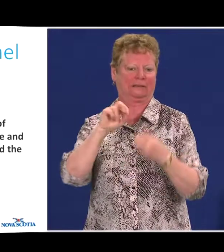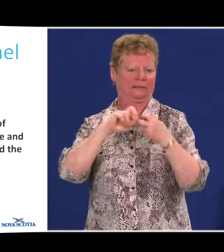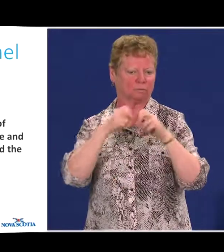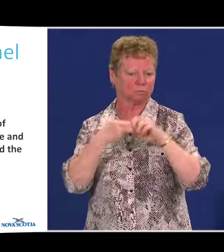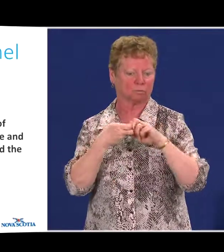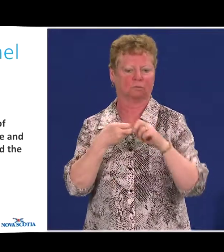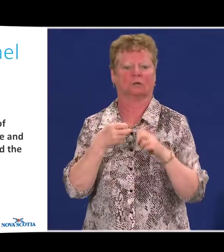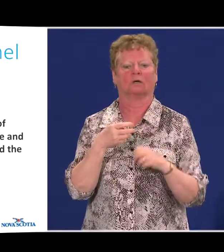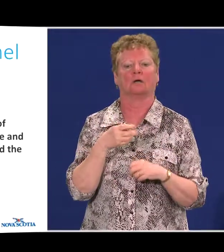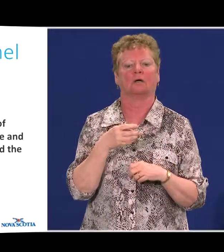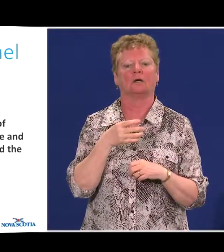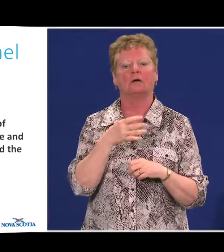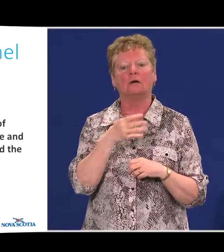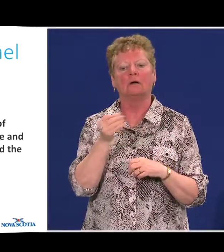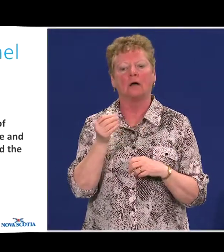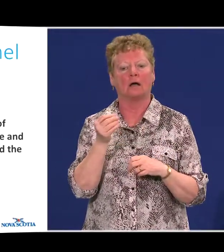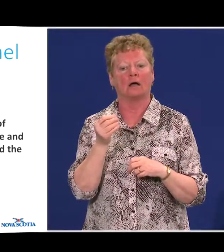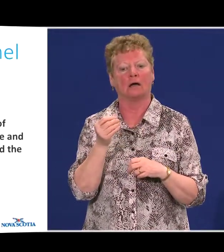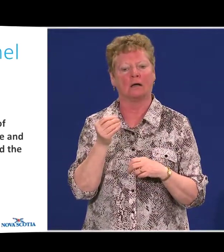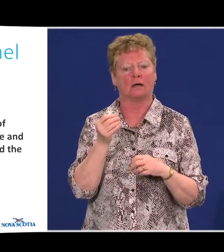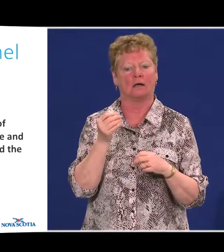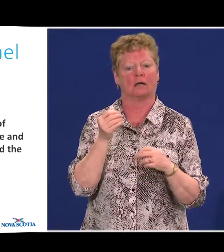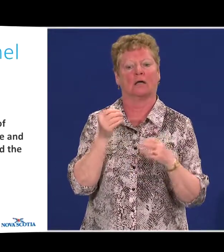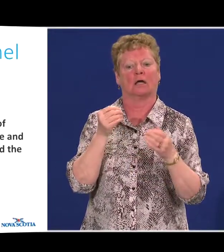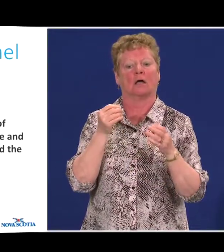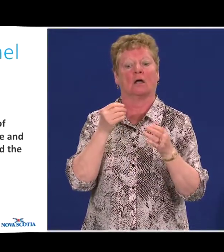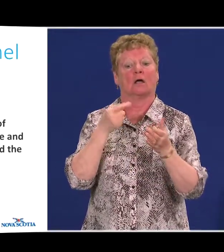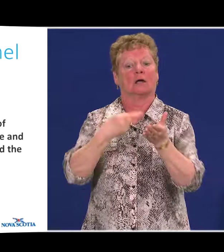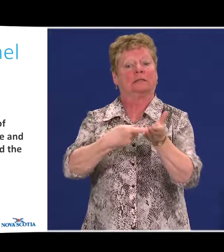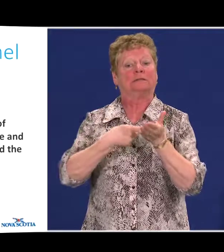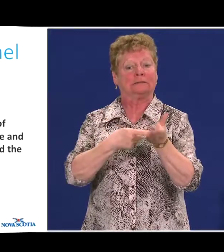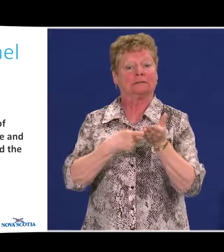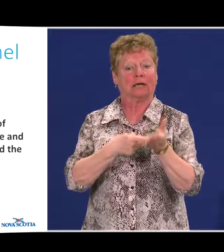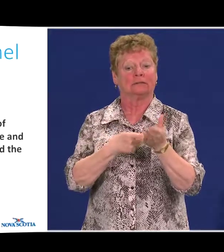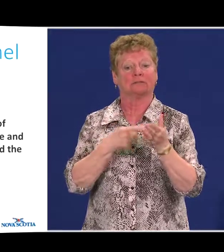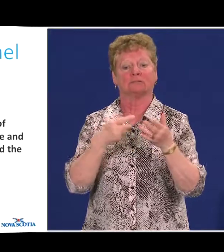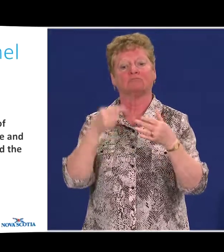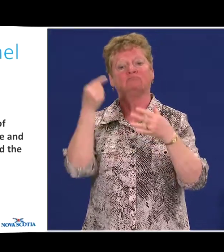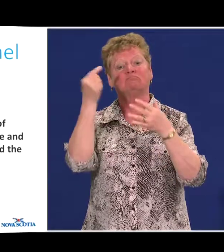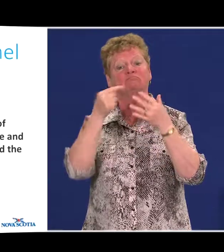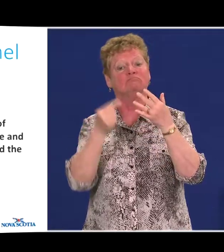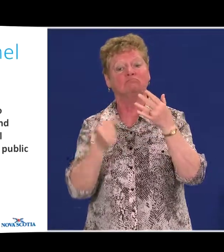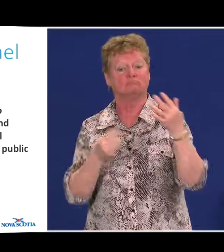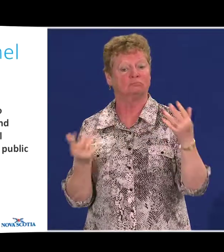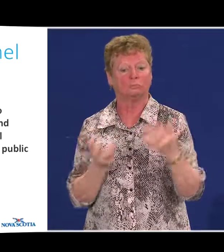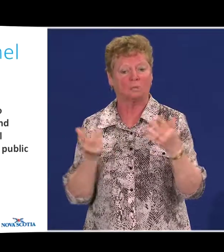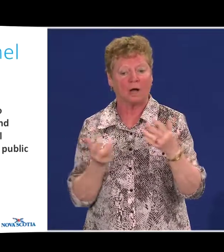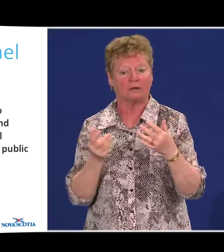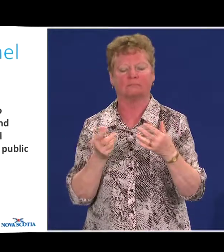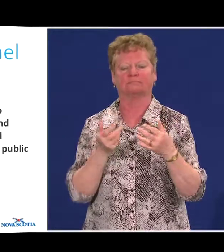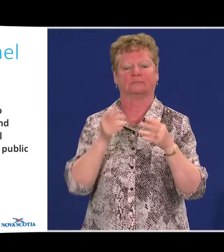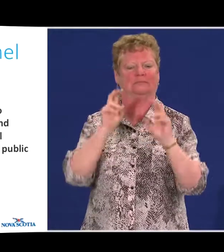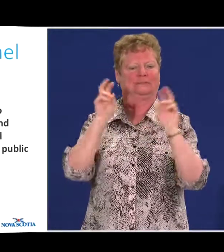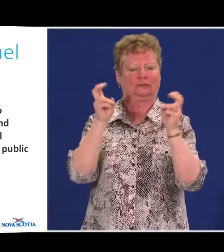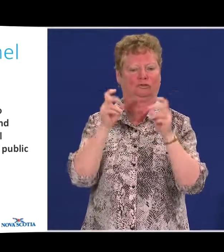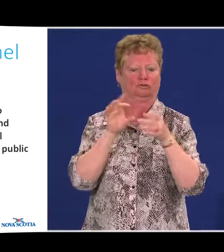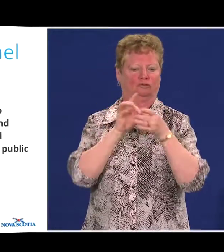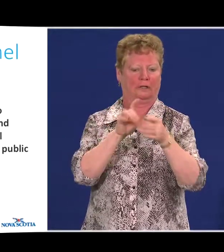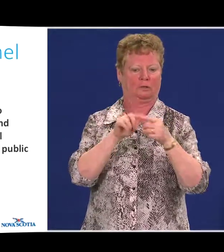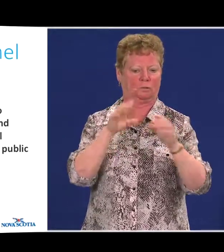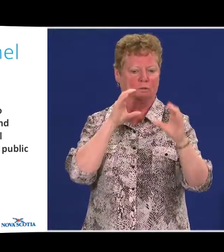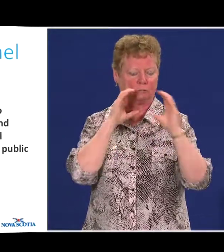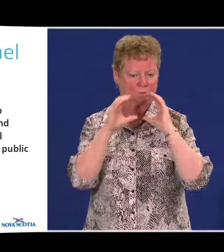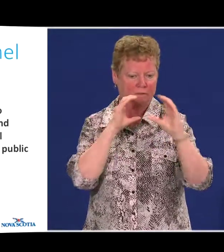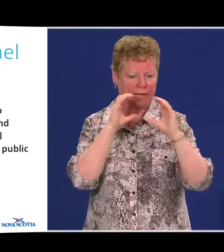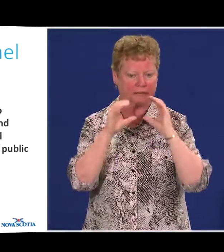disability issues and the subject matter that was discussed which included issues